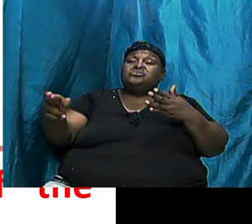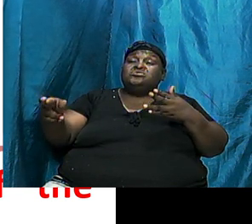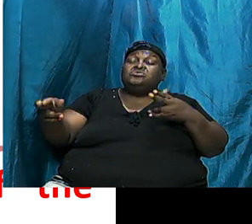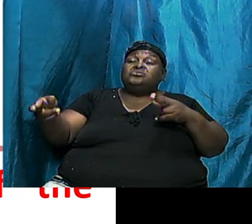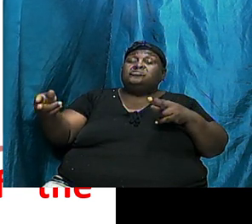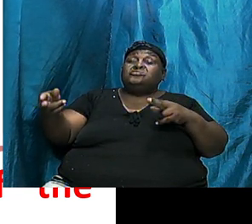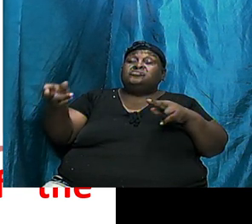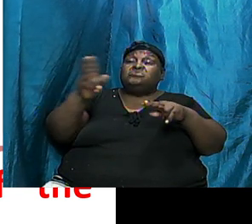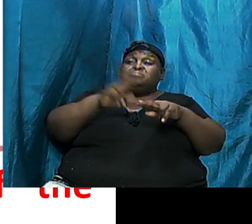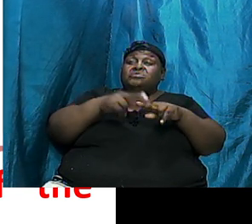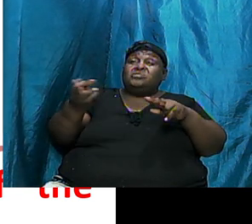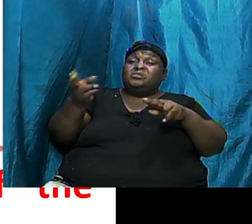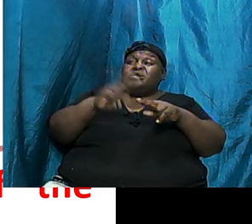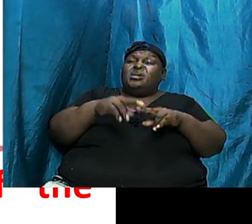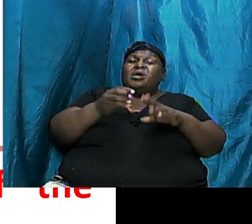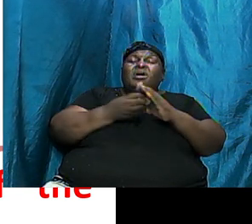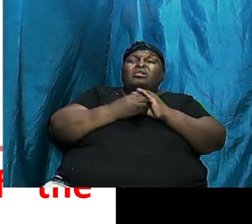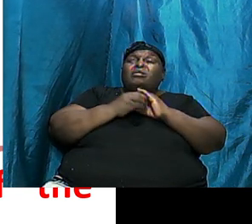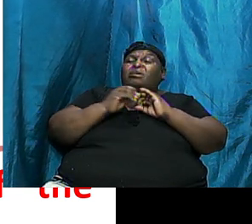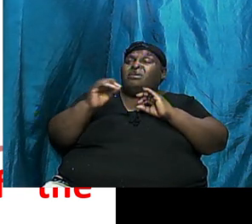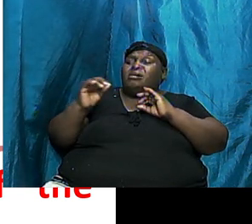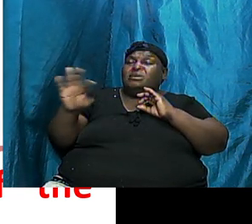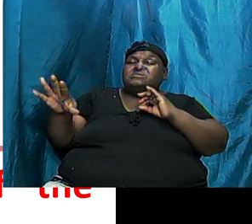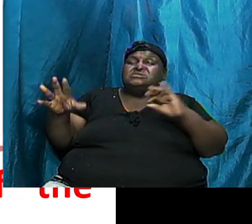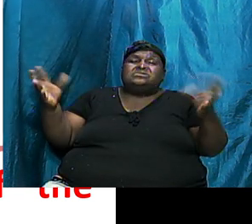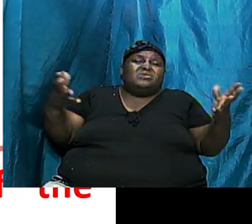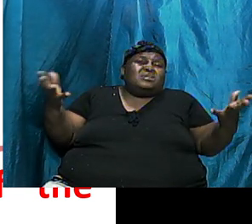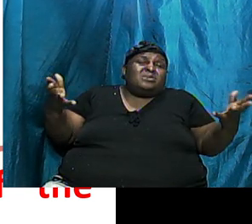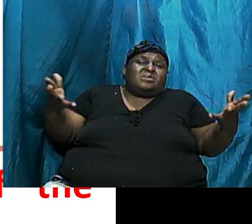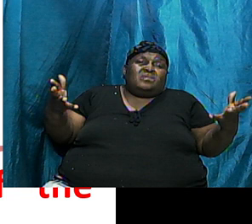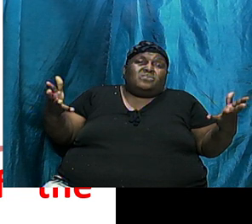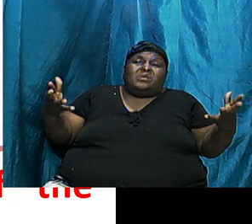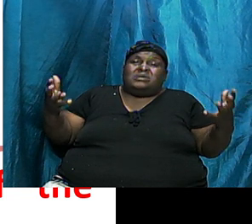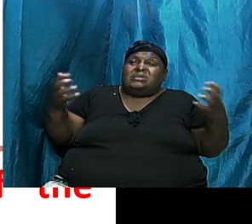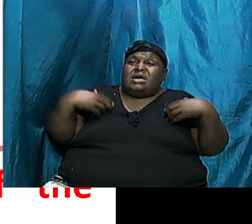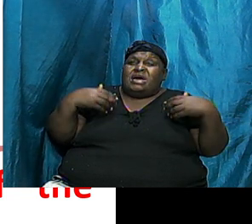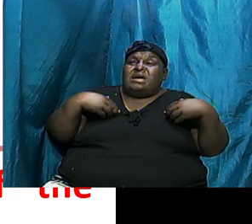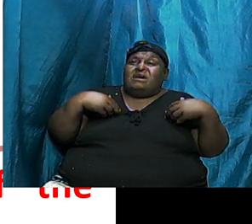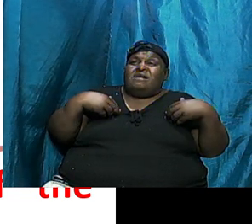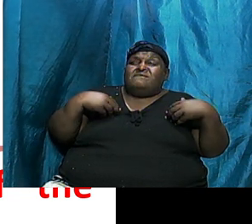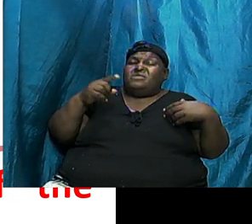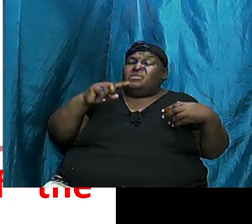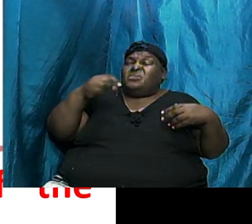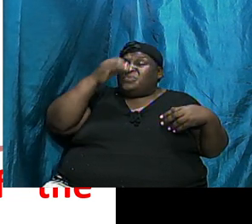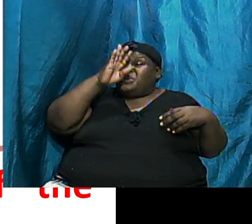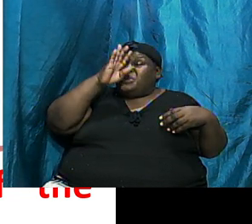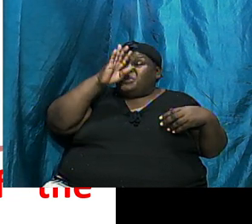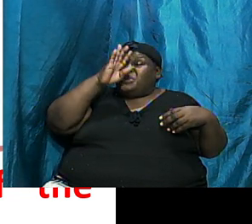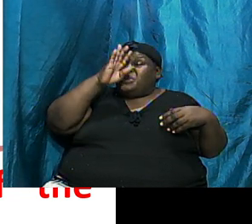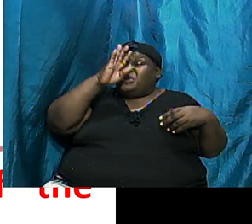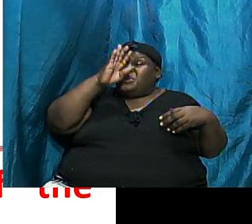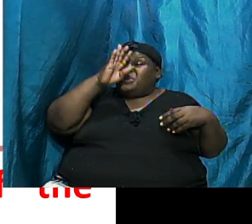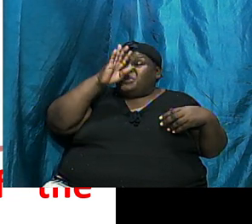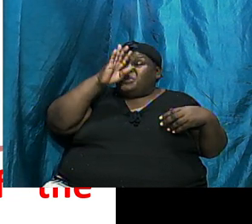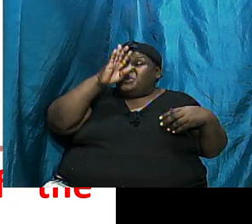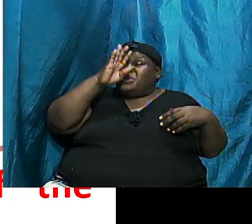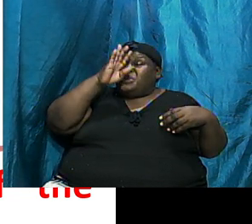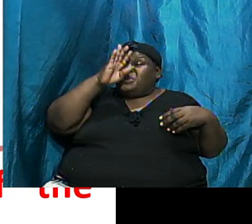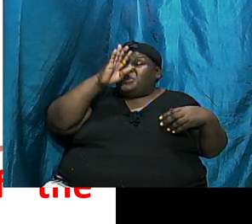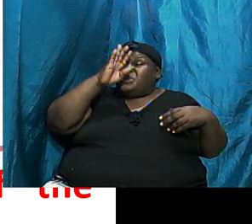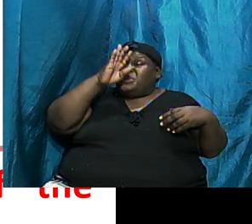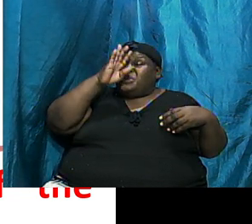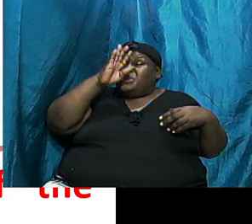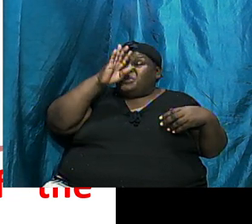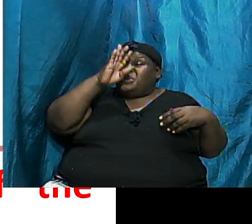somehow lost what it was that they had where God was concerned because of the influence of the other, till it